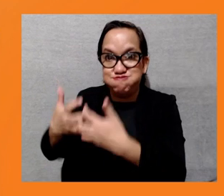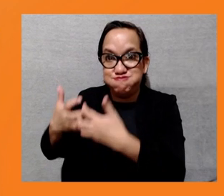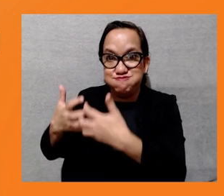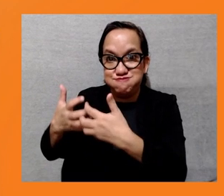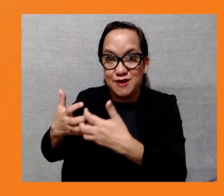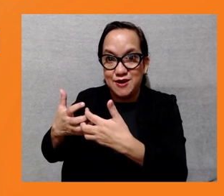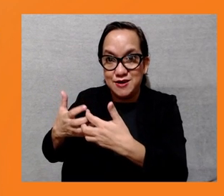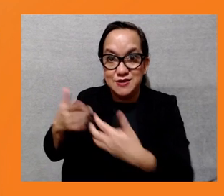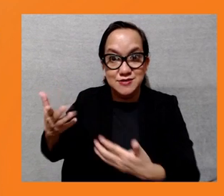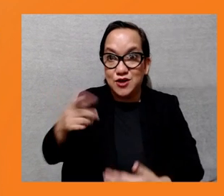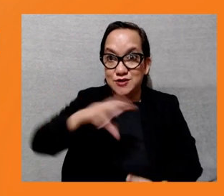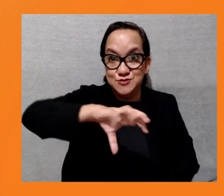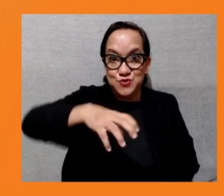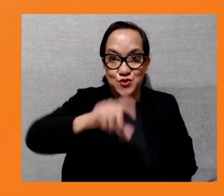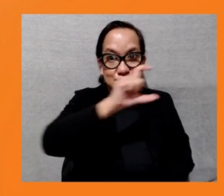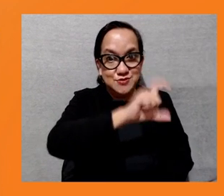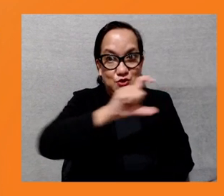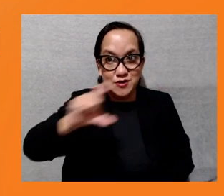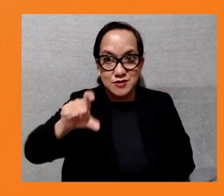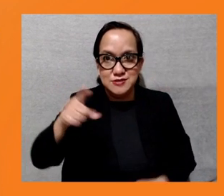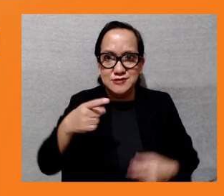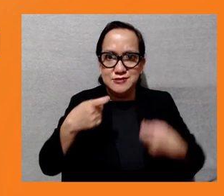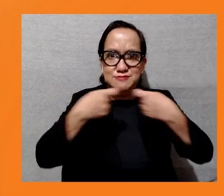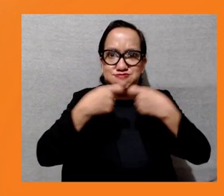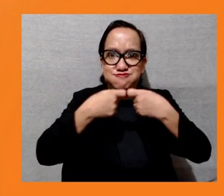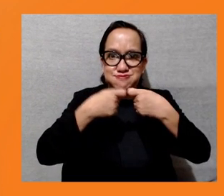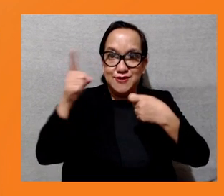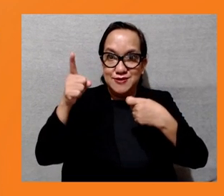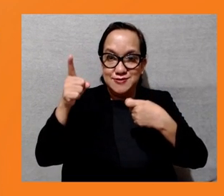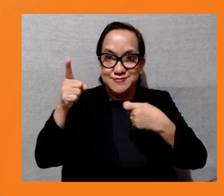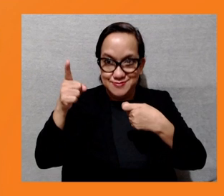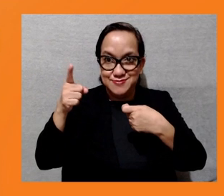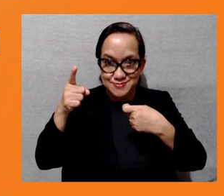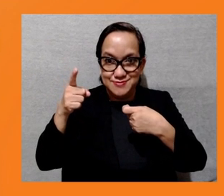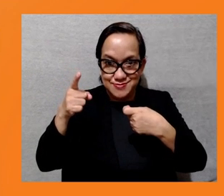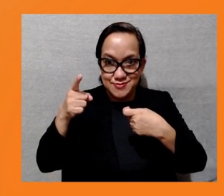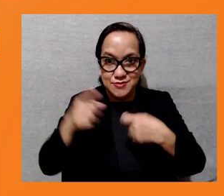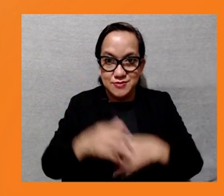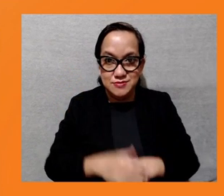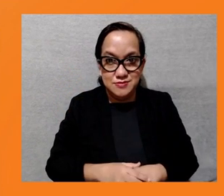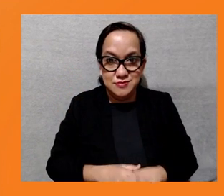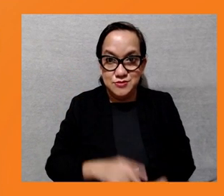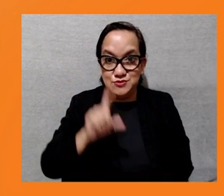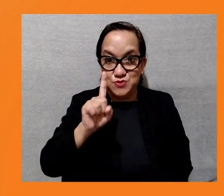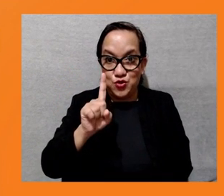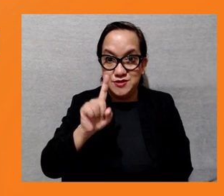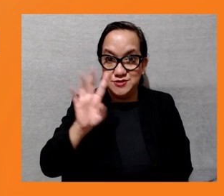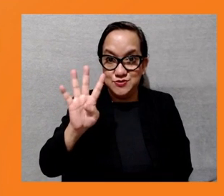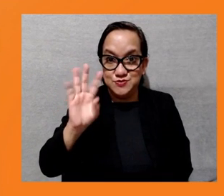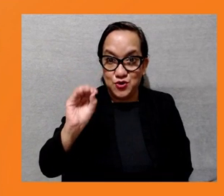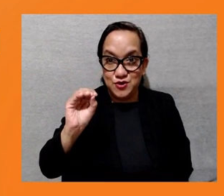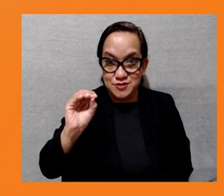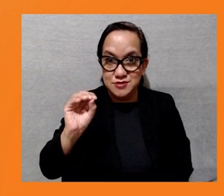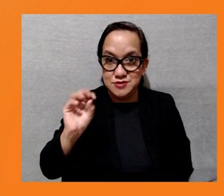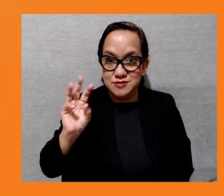on March 2012, with installed capacity of 140 MW. The project site is situated 150